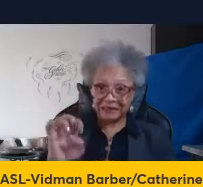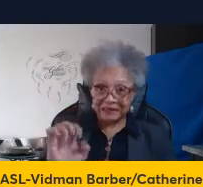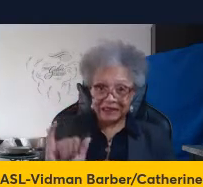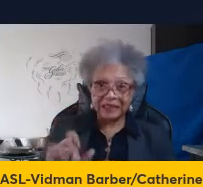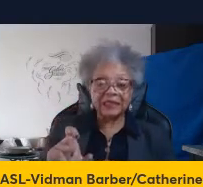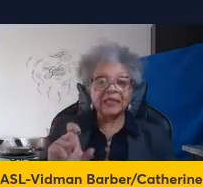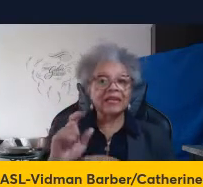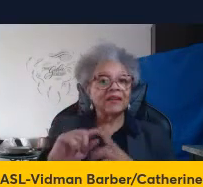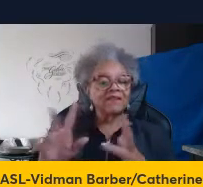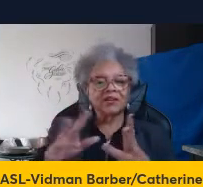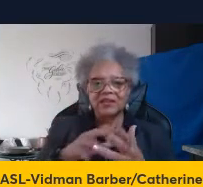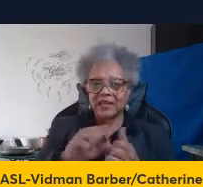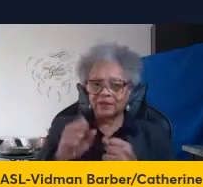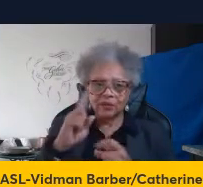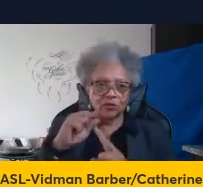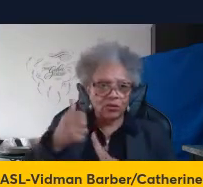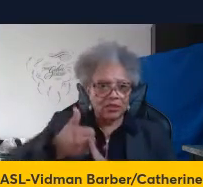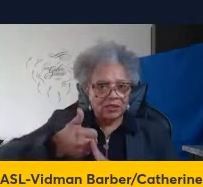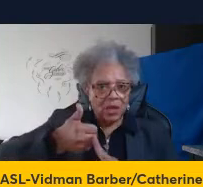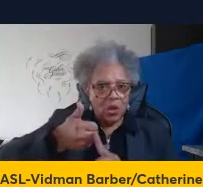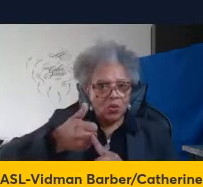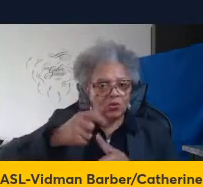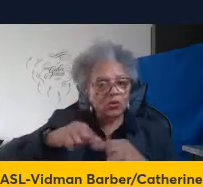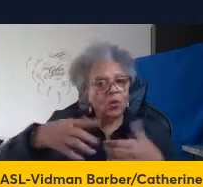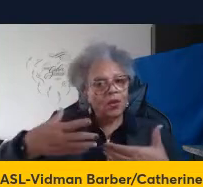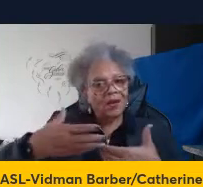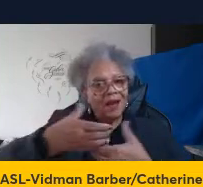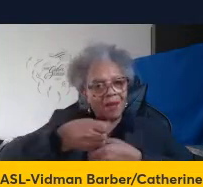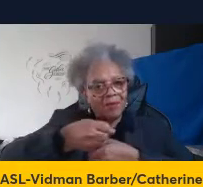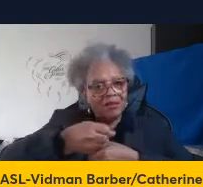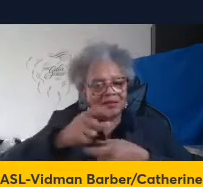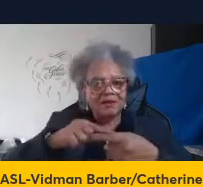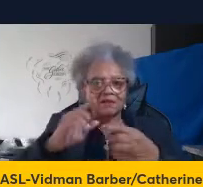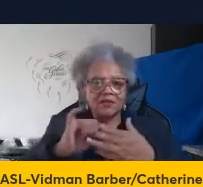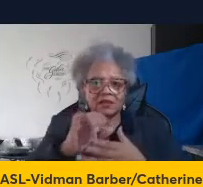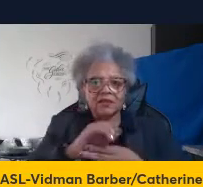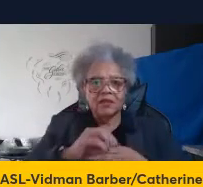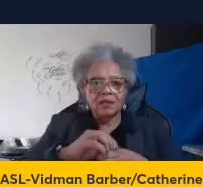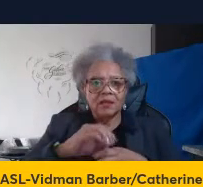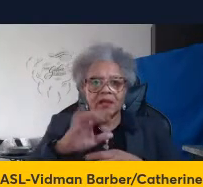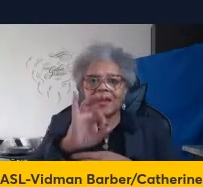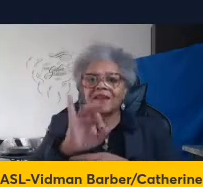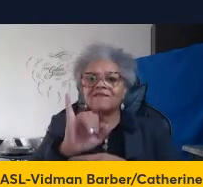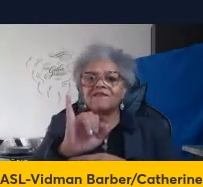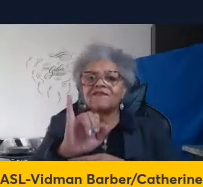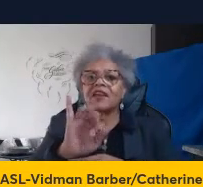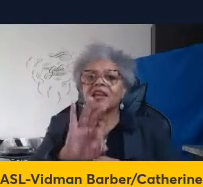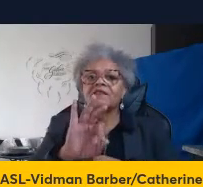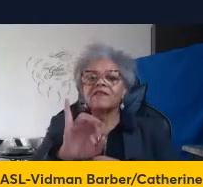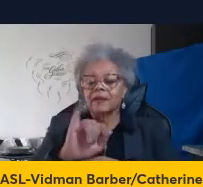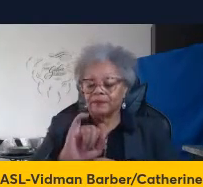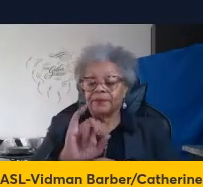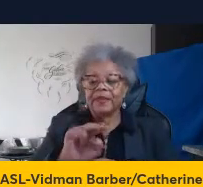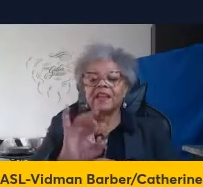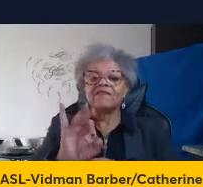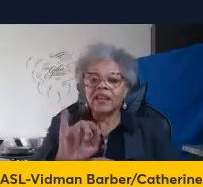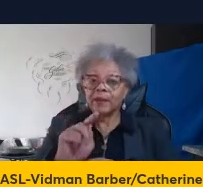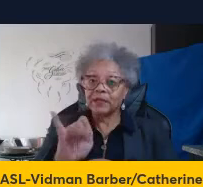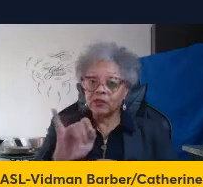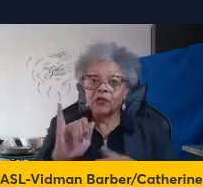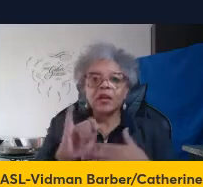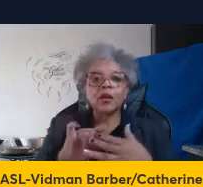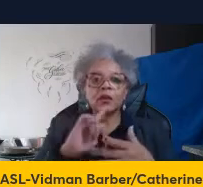damaging to neurons. And so, the combination of this inflammatory state and its neurotoxic state leads to neuronal damage and loss.